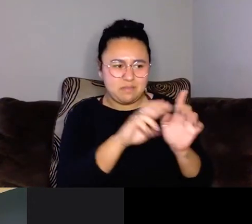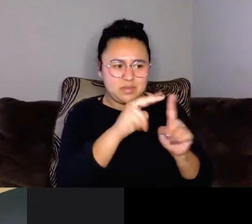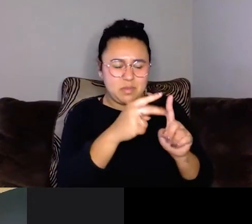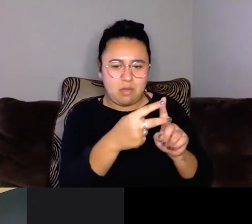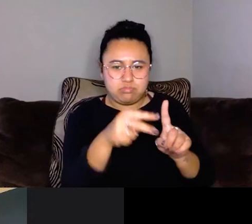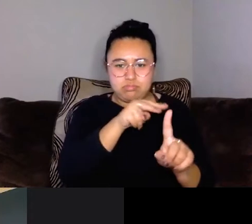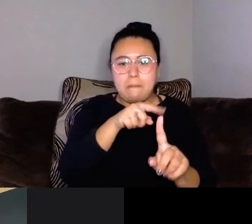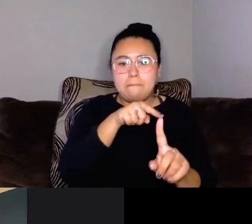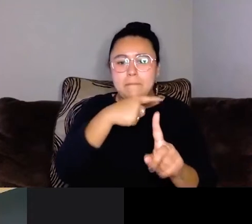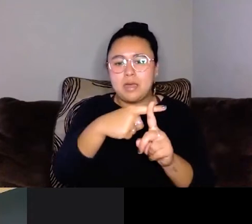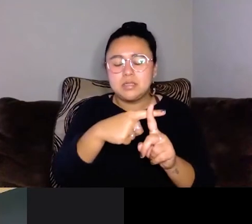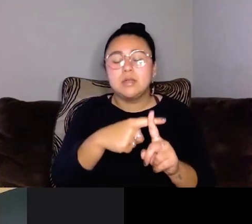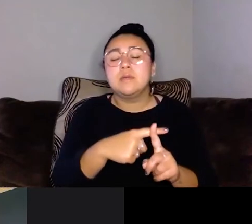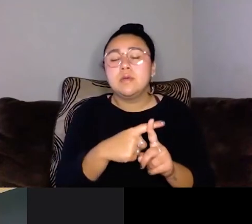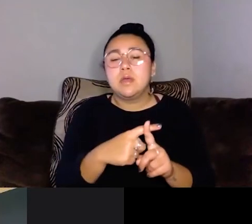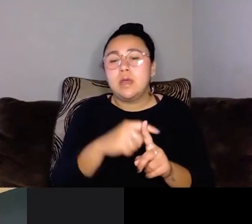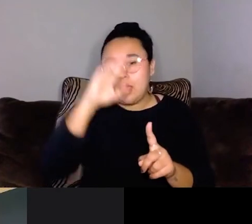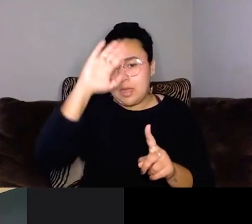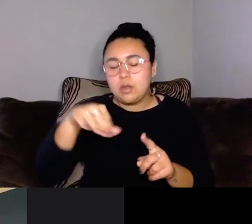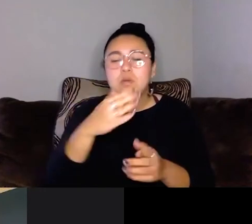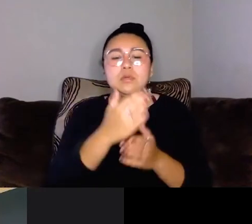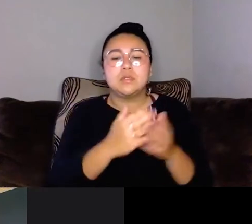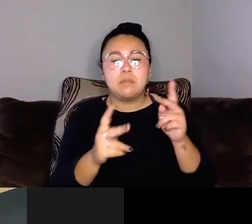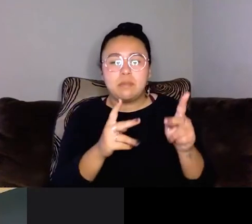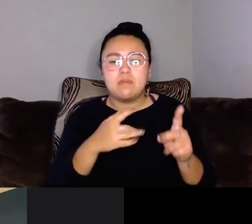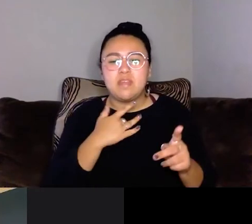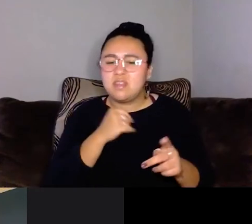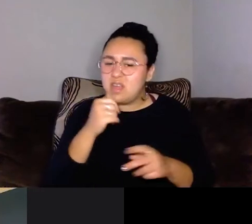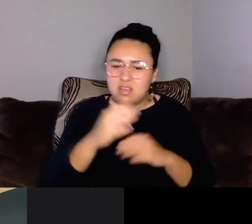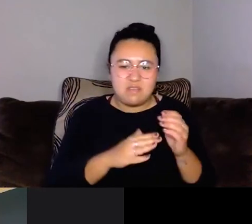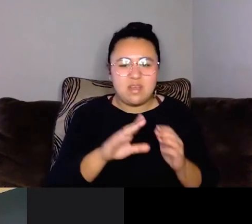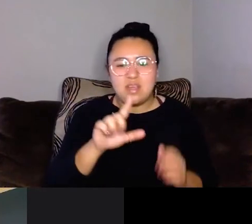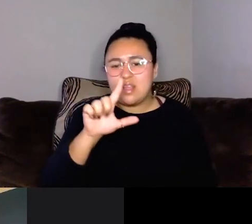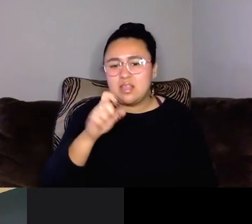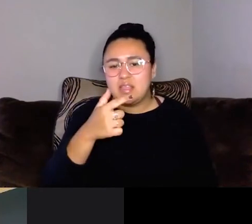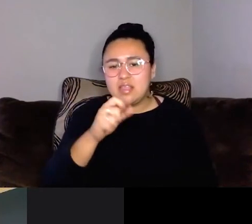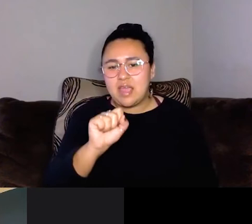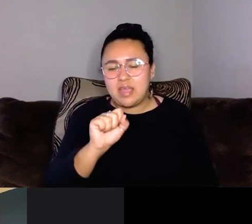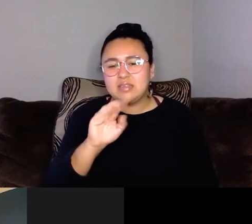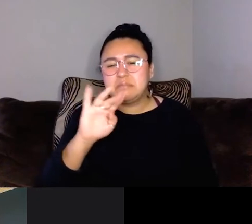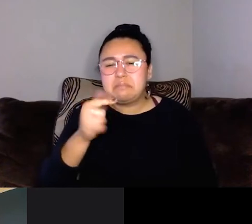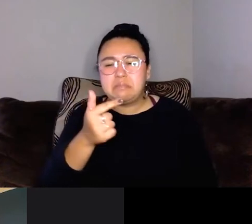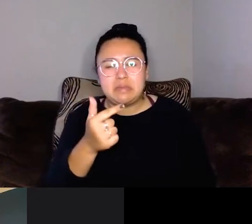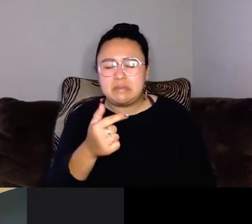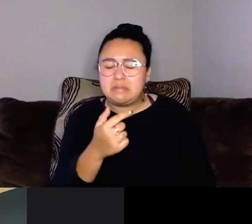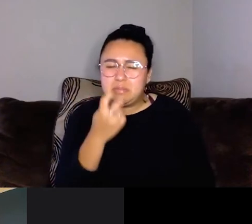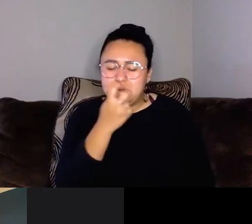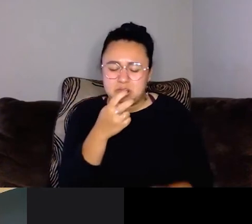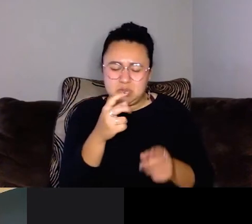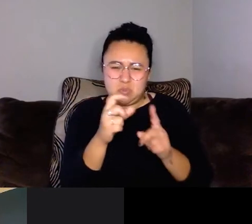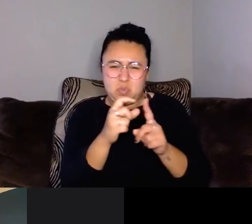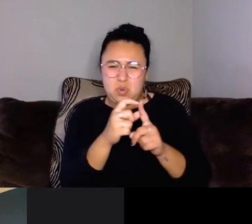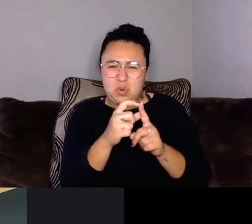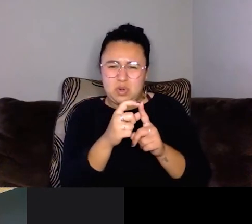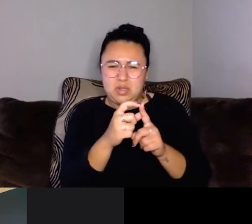feel uncomfortable because their legs are really big. I can't remember how to pronounce the word lymphema, lymphoma.